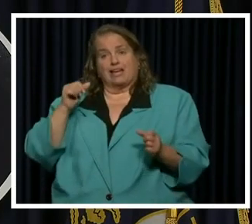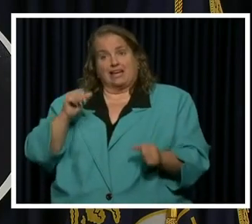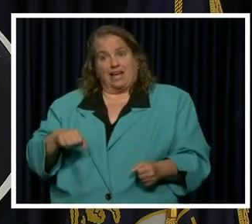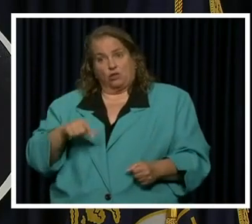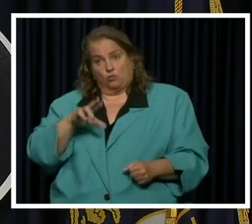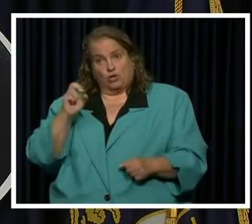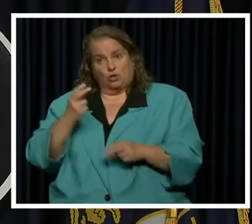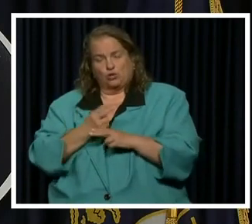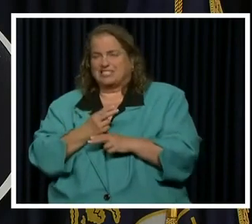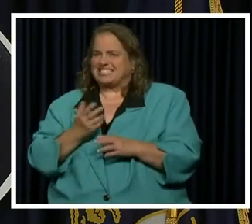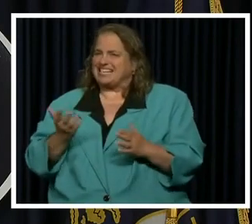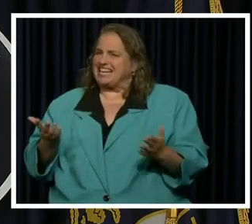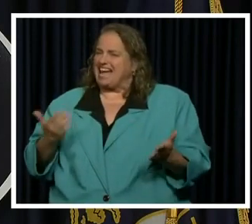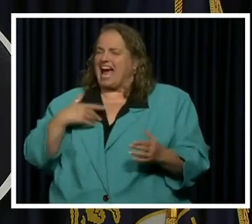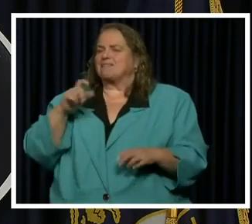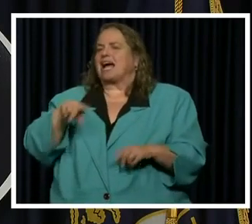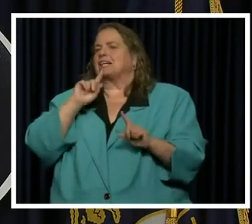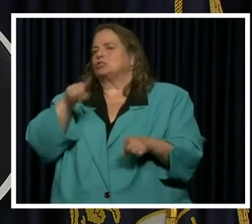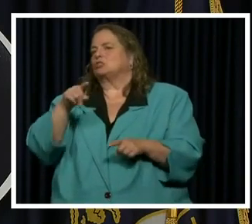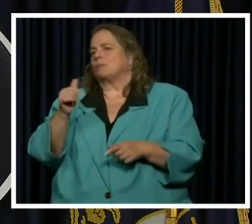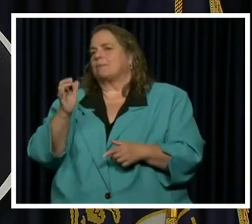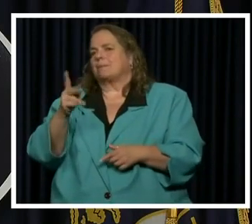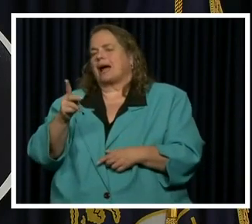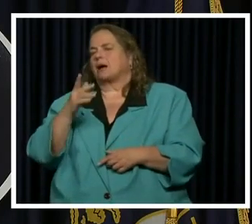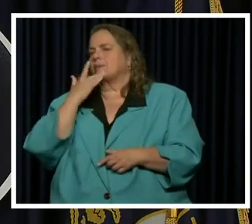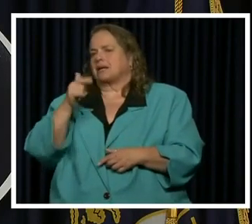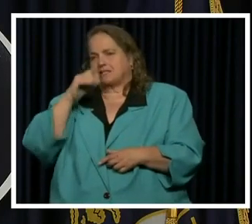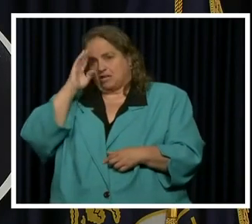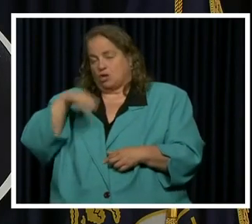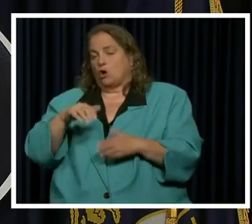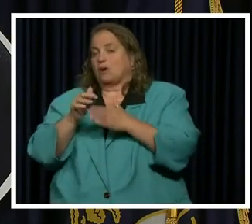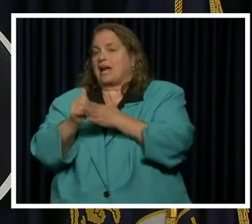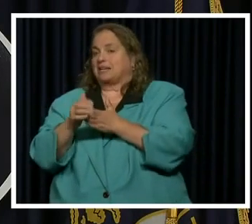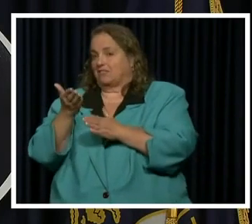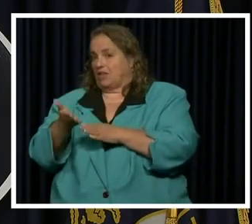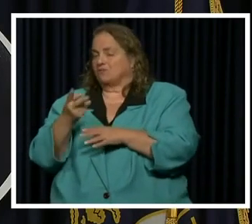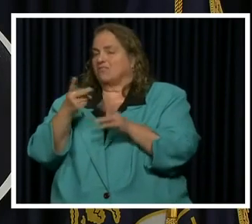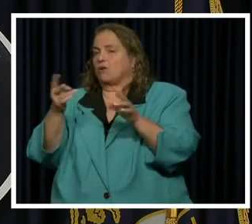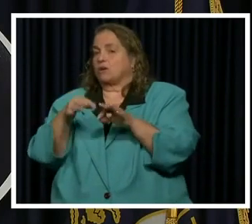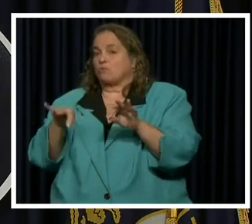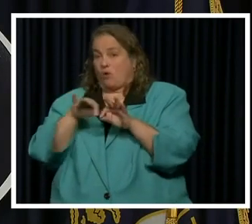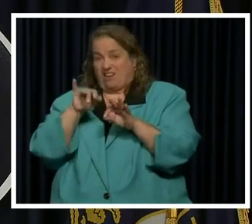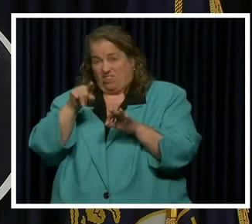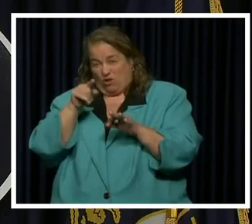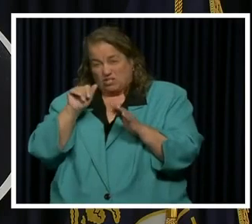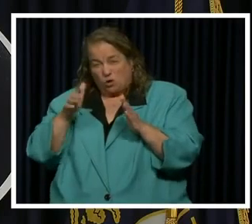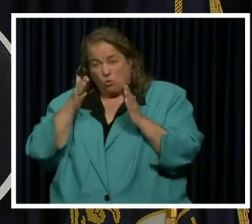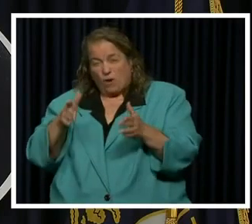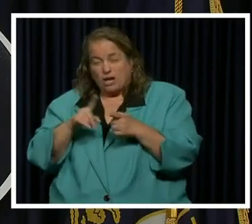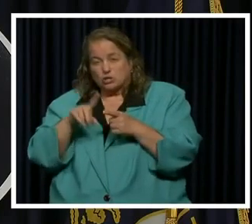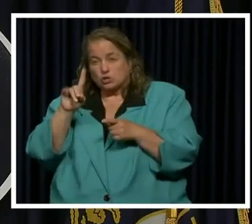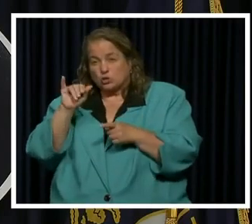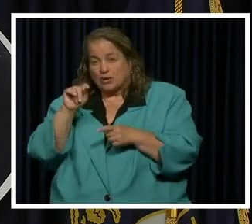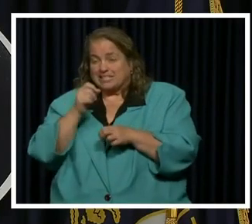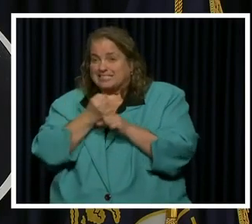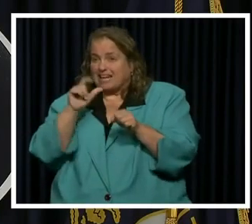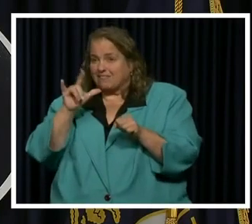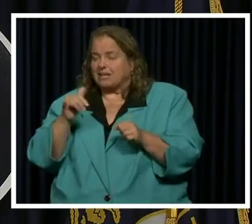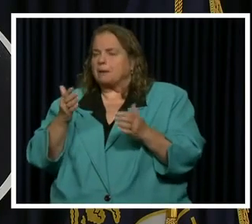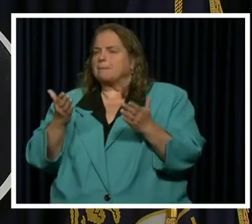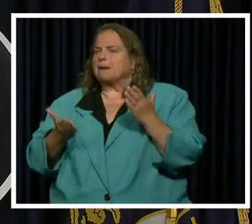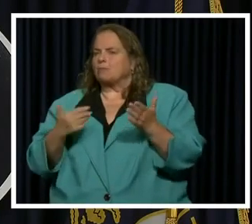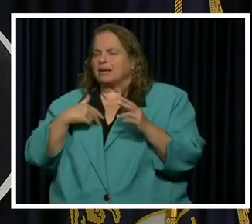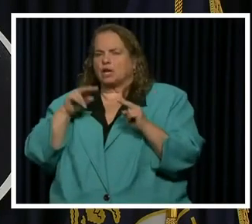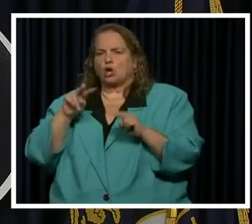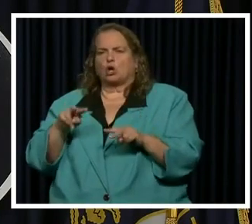uh, is incredibly important. If there is a way, uh, to to safely do it a different way, uh, we can